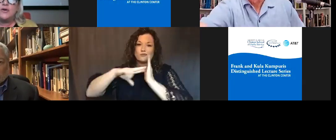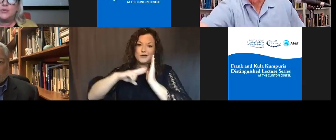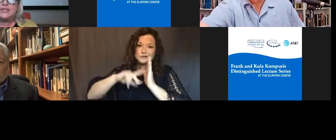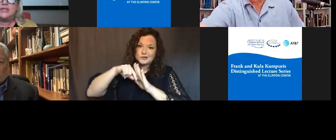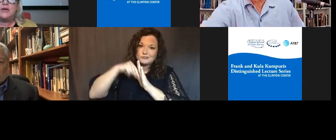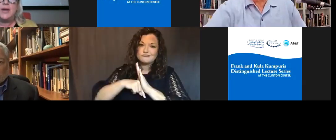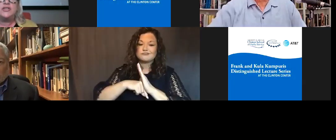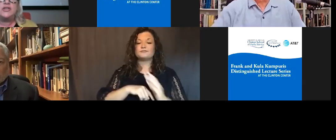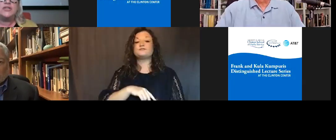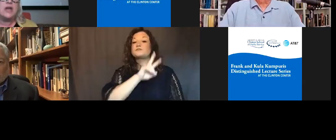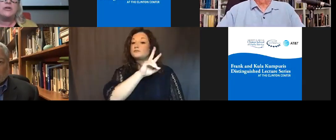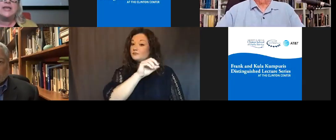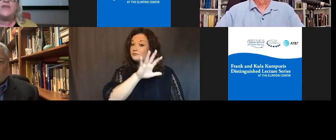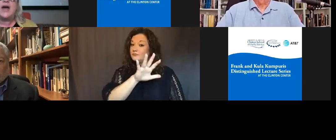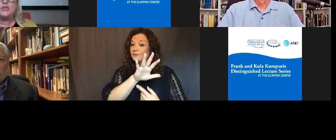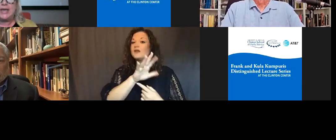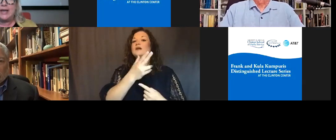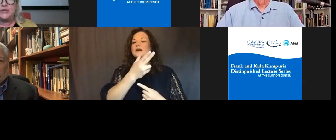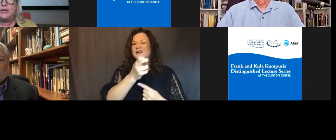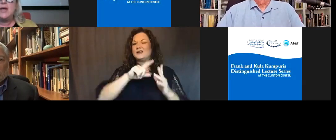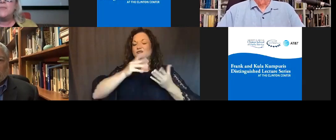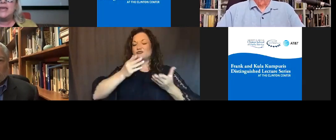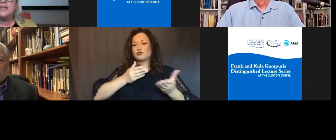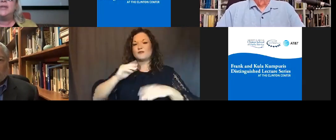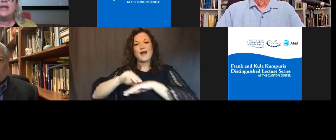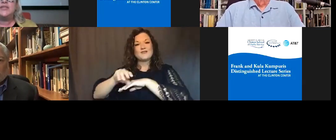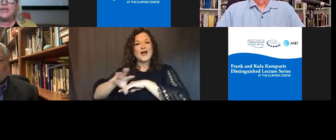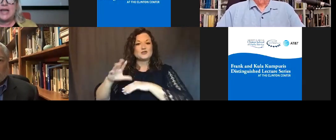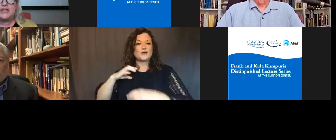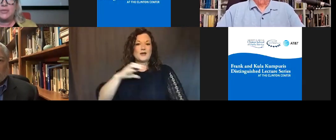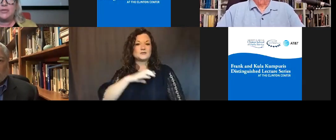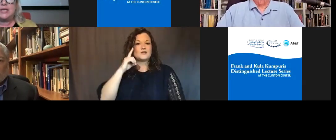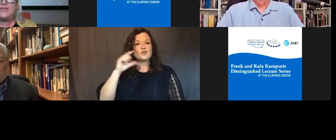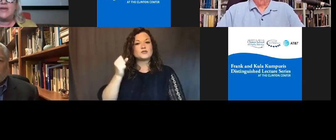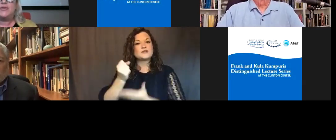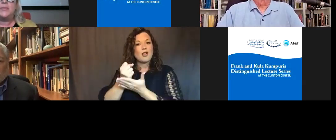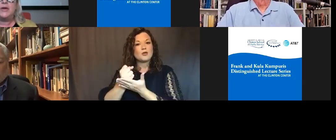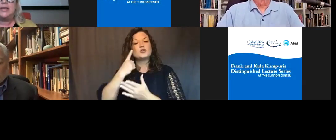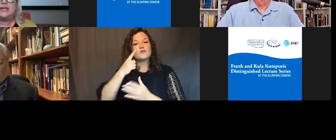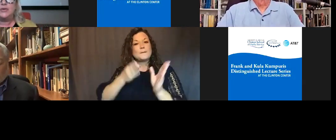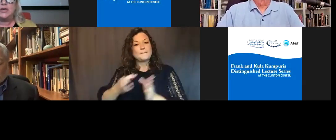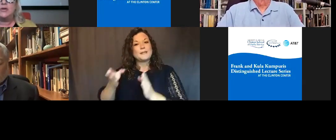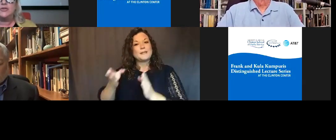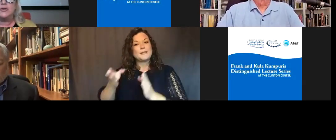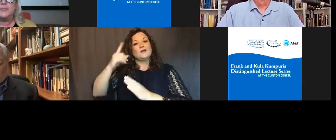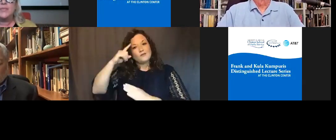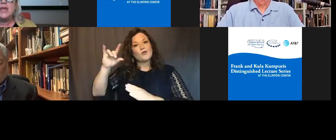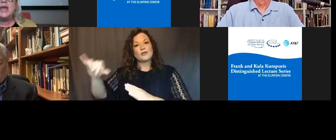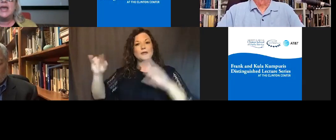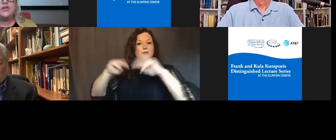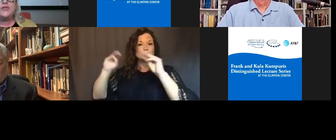he served with Secretary Bunch on the Scholarly Advisory Council, making the plans for the National Museum of African American History and Culture.